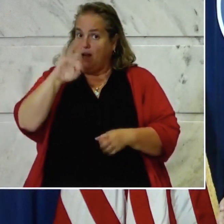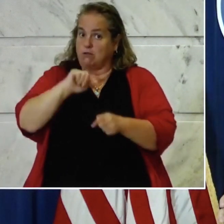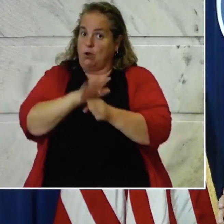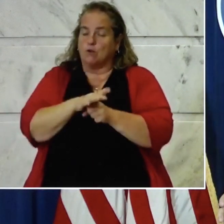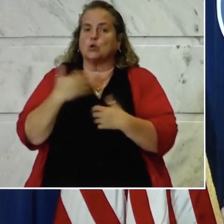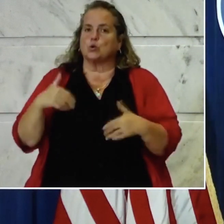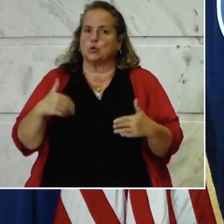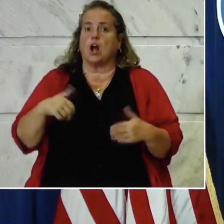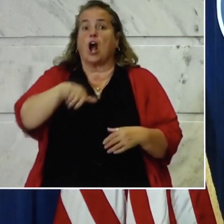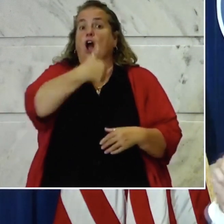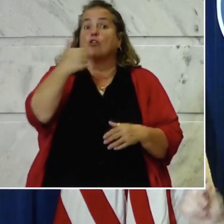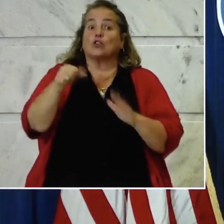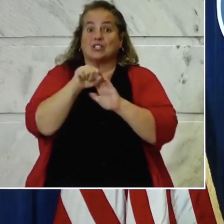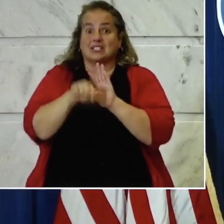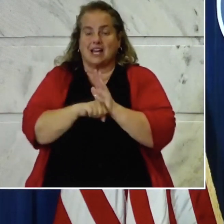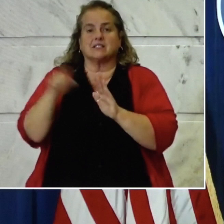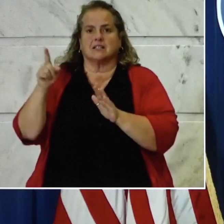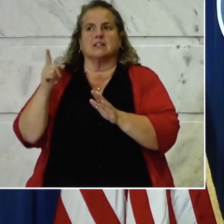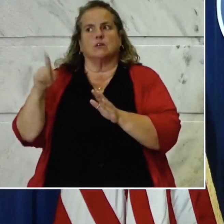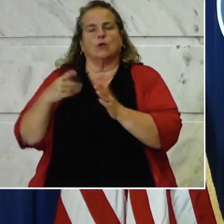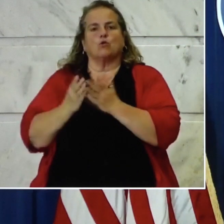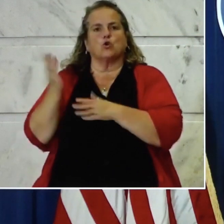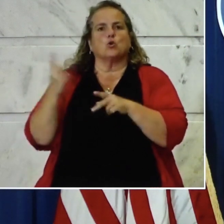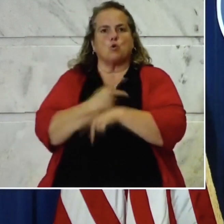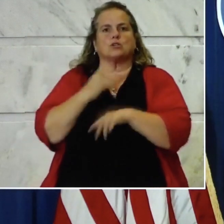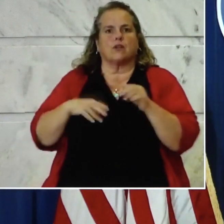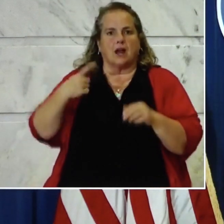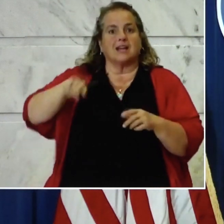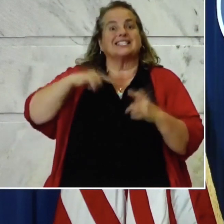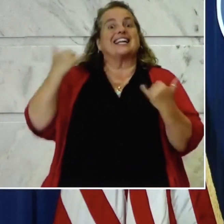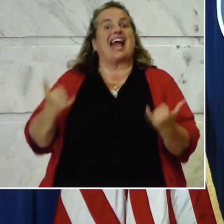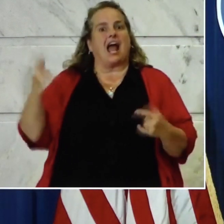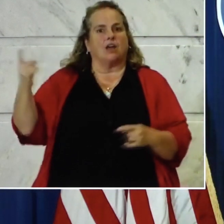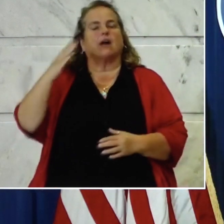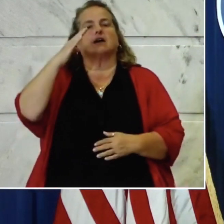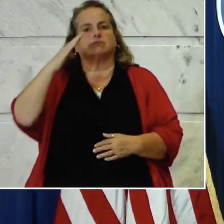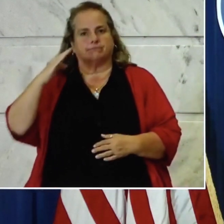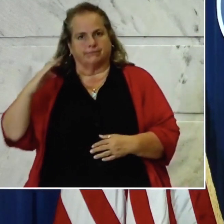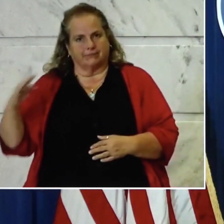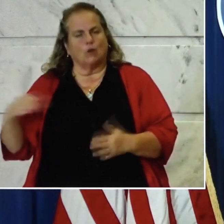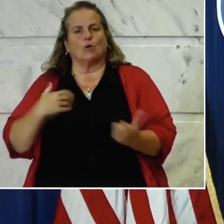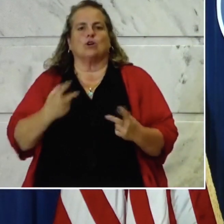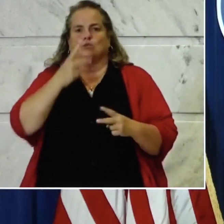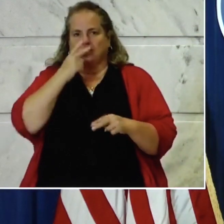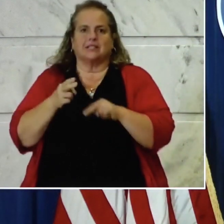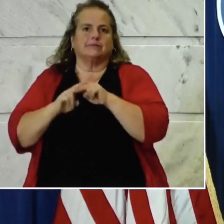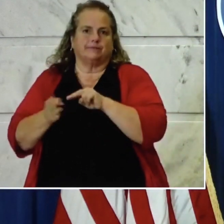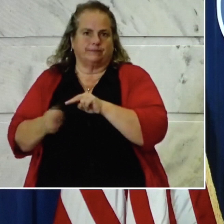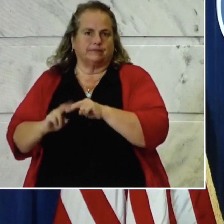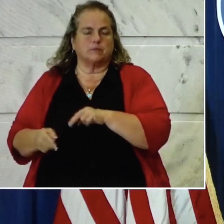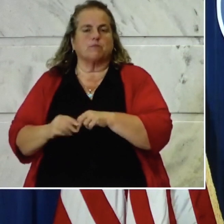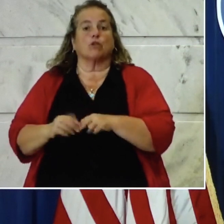to today, they've been through far worse than we have and are now on the decline. We want to see that with our positivity rate.